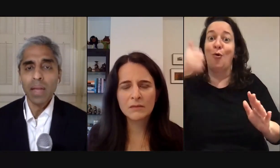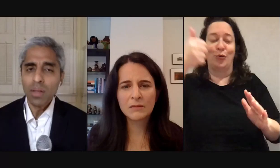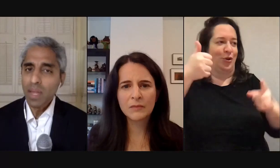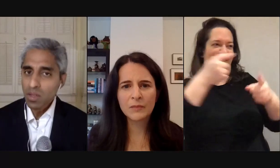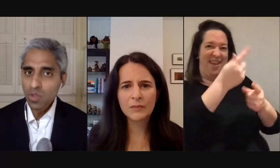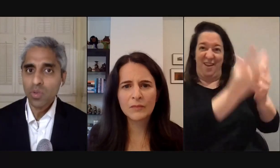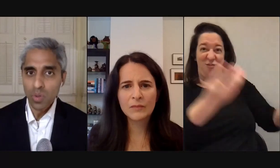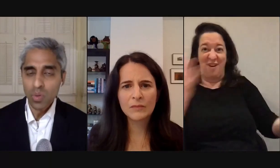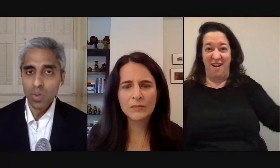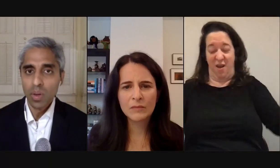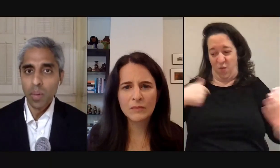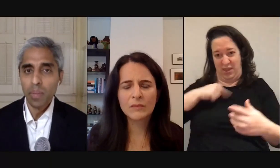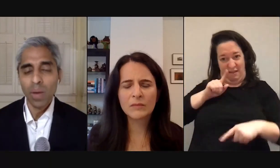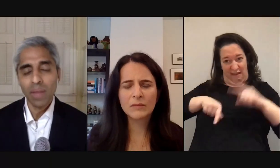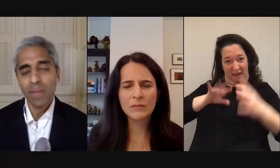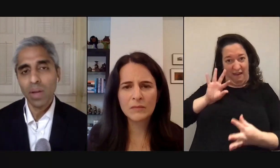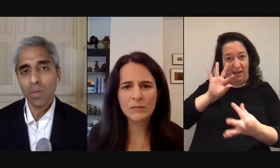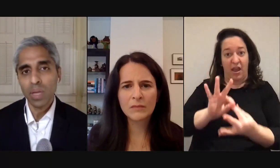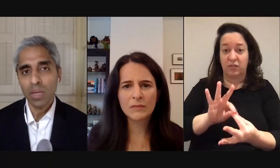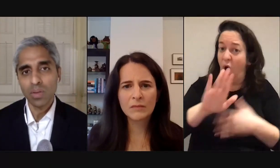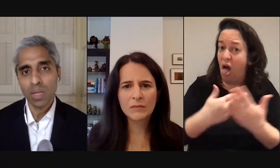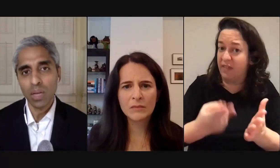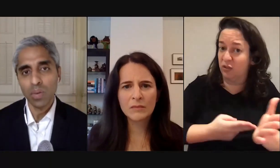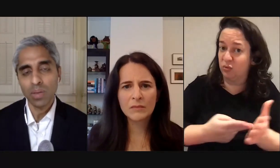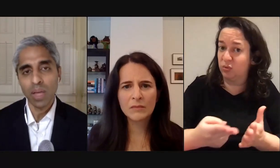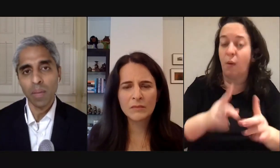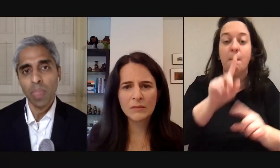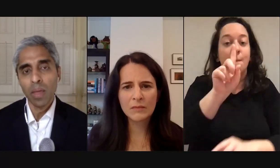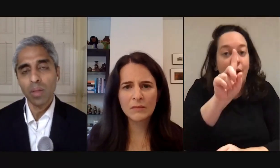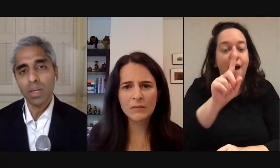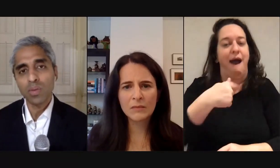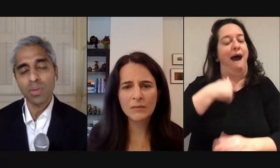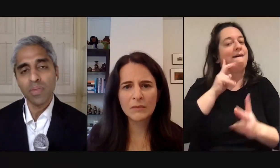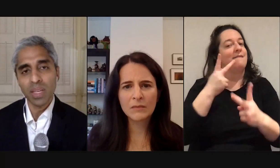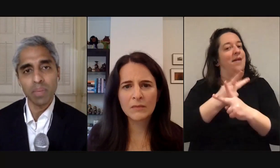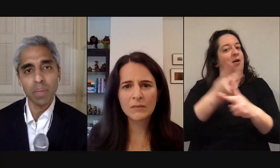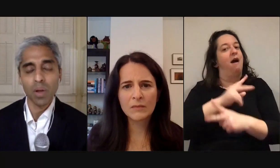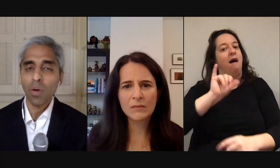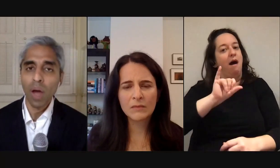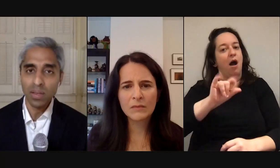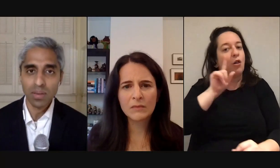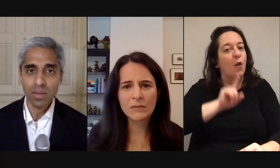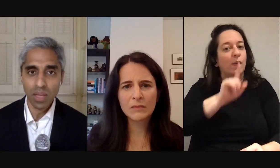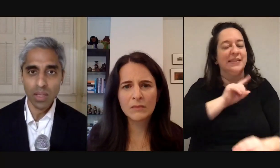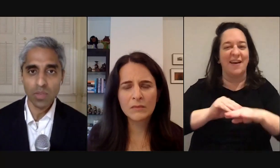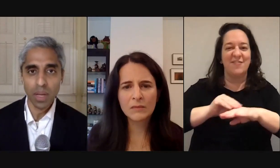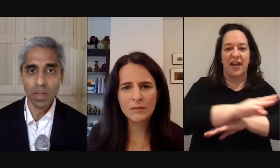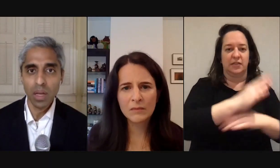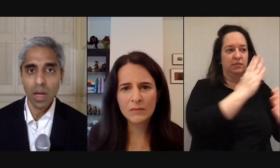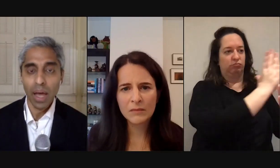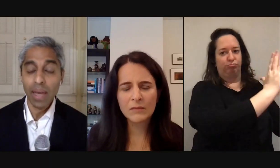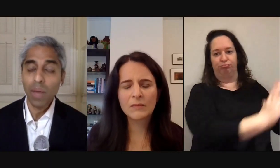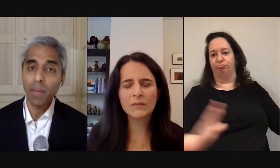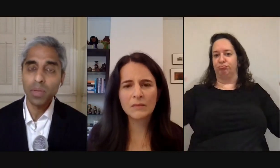and all of that is true but what I found out really interestingly was that loneliness was affecting people across the age